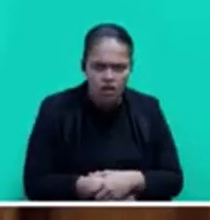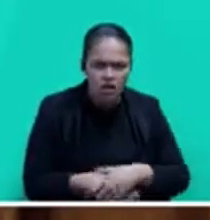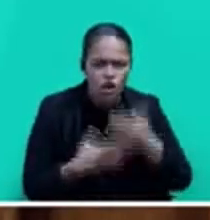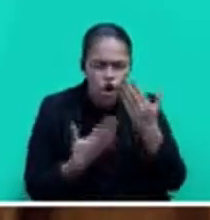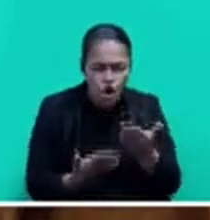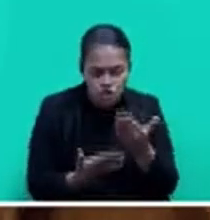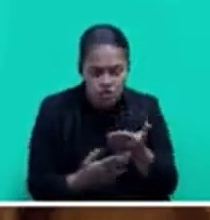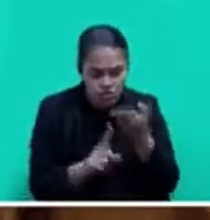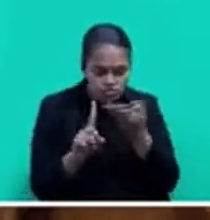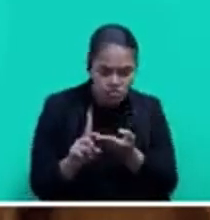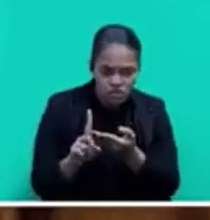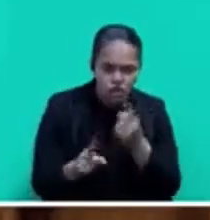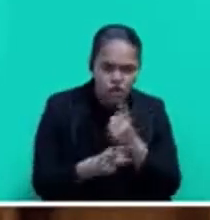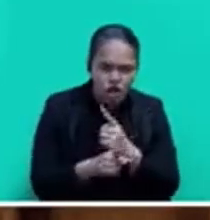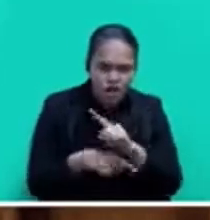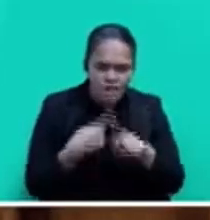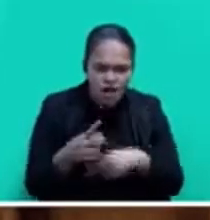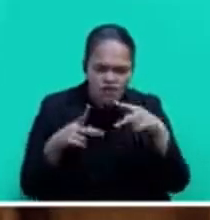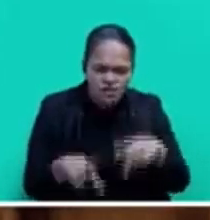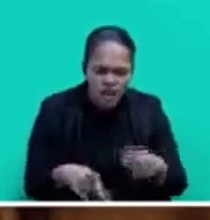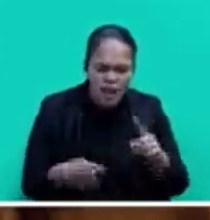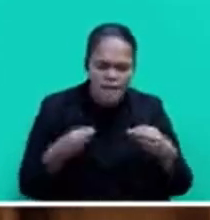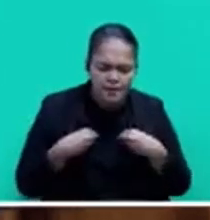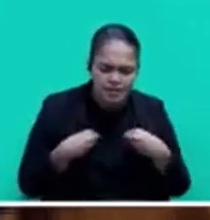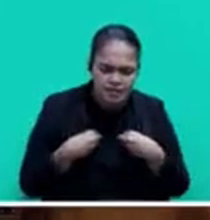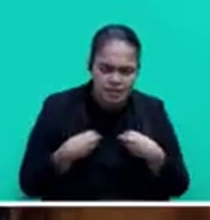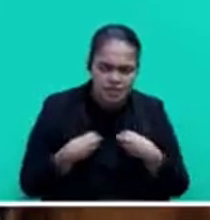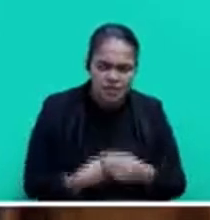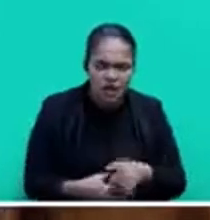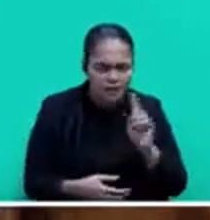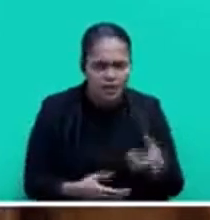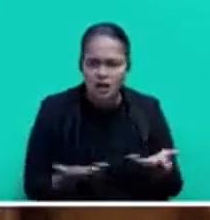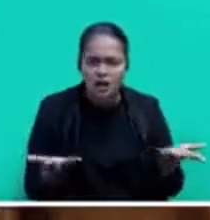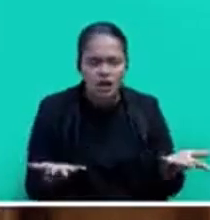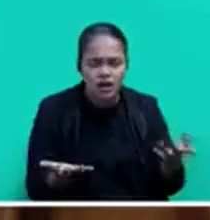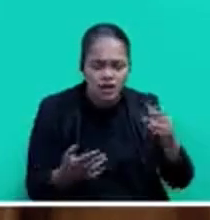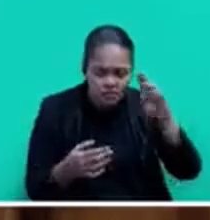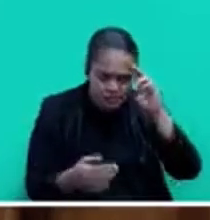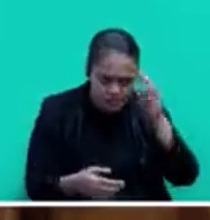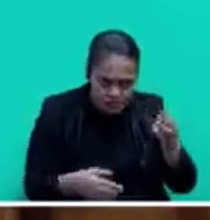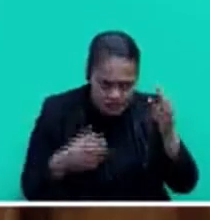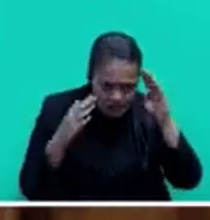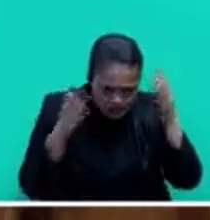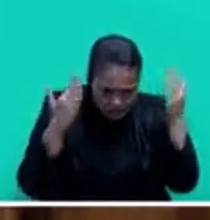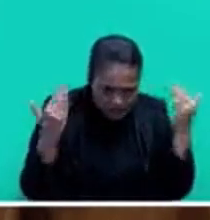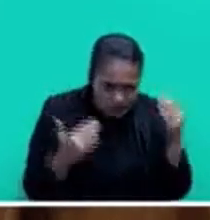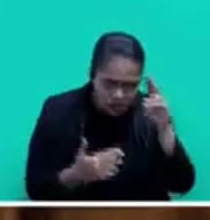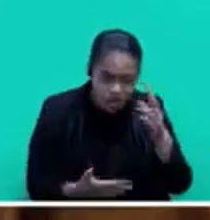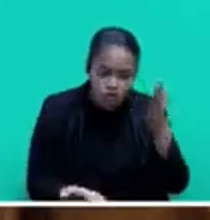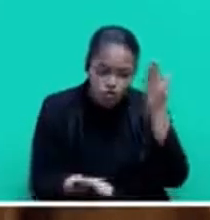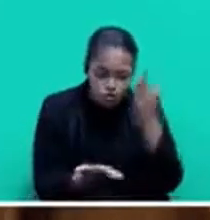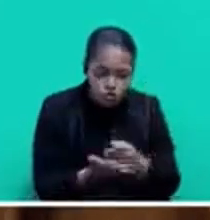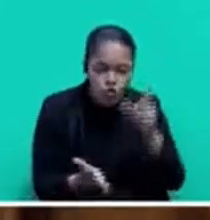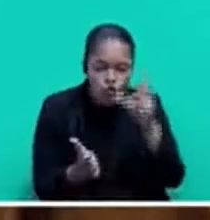about feasibility studies and business cases. And worse still, Mr Speaker, sir, the true cost of Wallacee